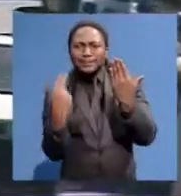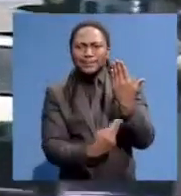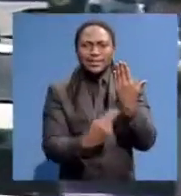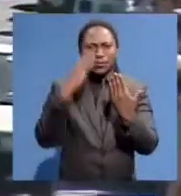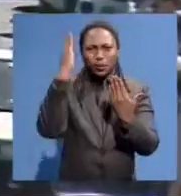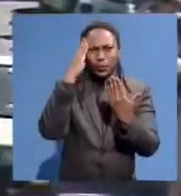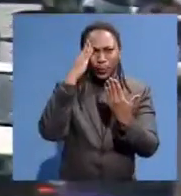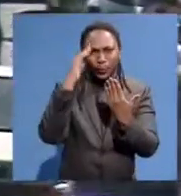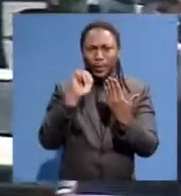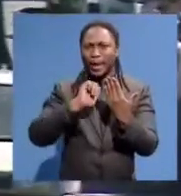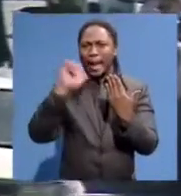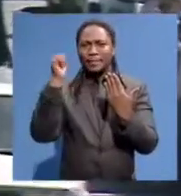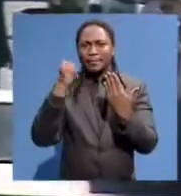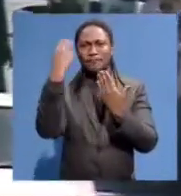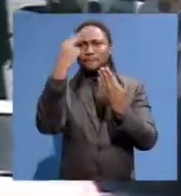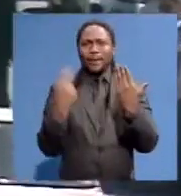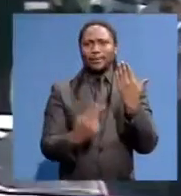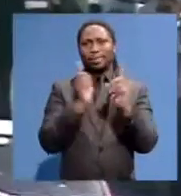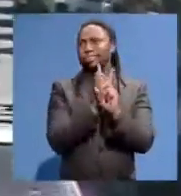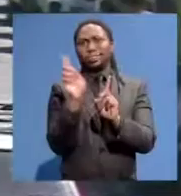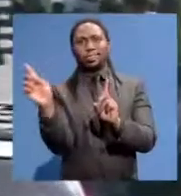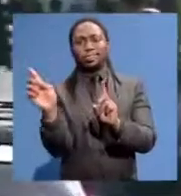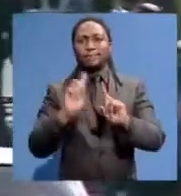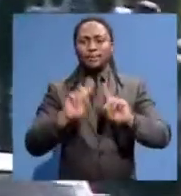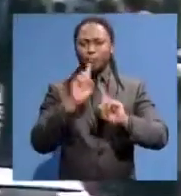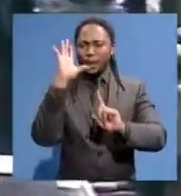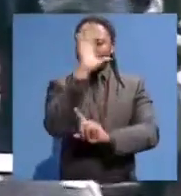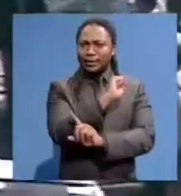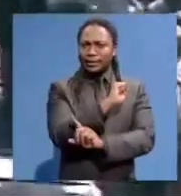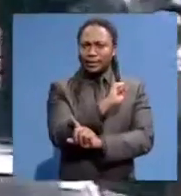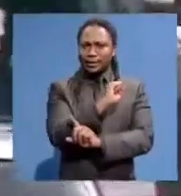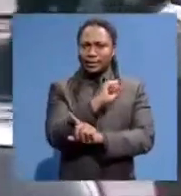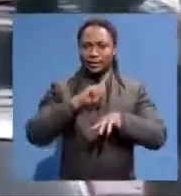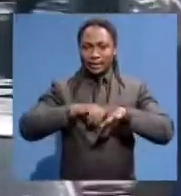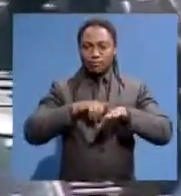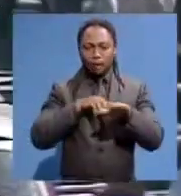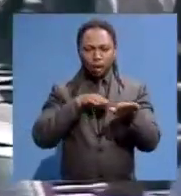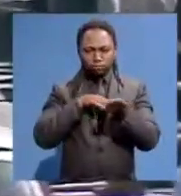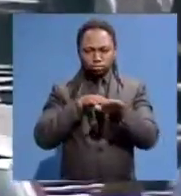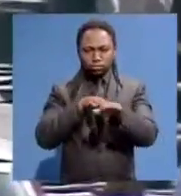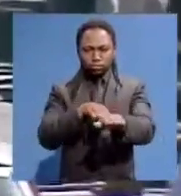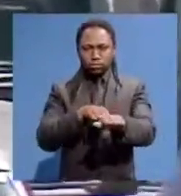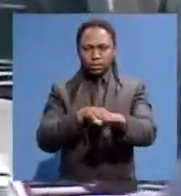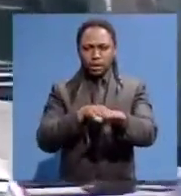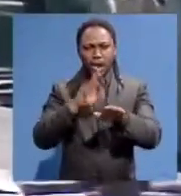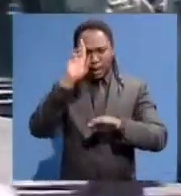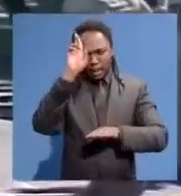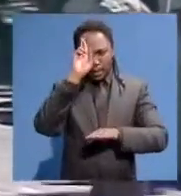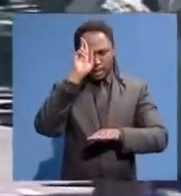getting it right. Others were completely off the mark. But everyone was guessing. And as the cars were approaching, I remember the voice of the then